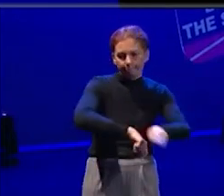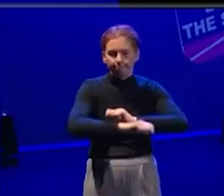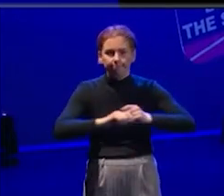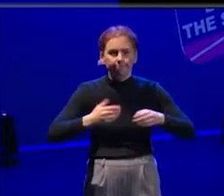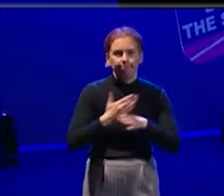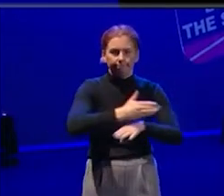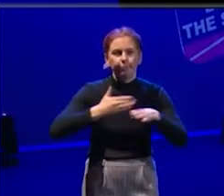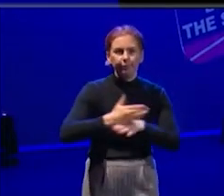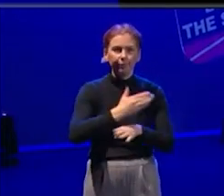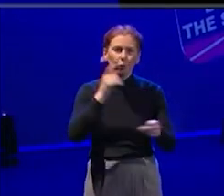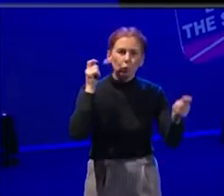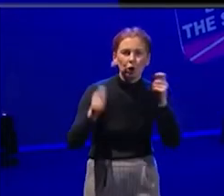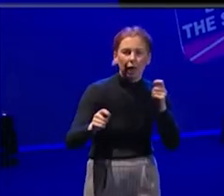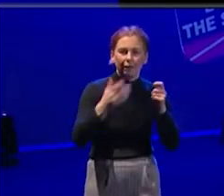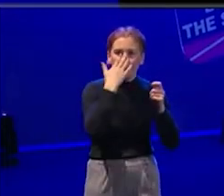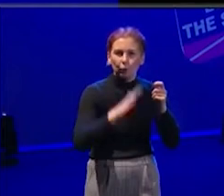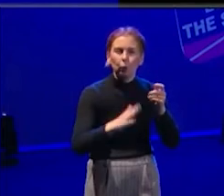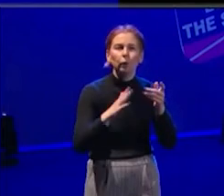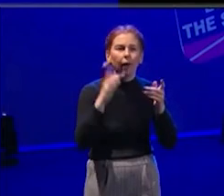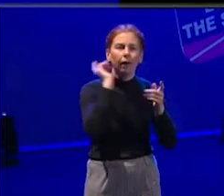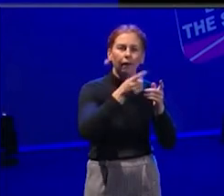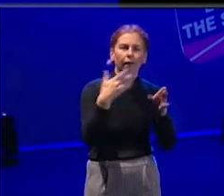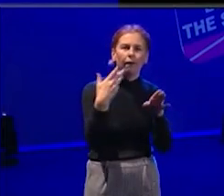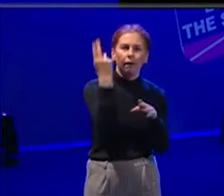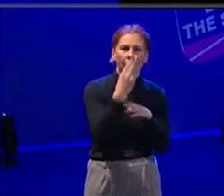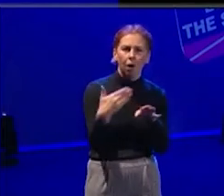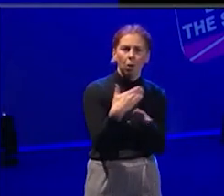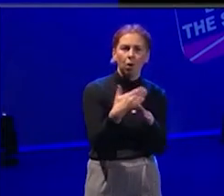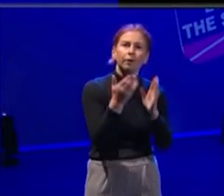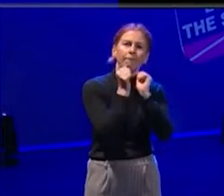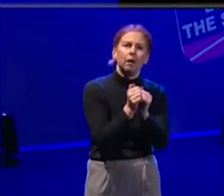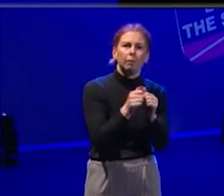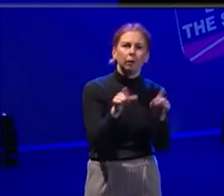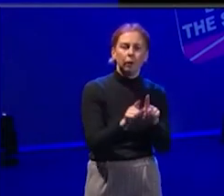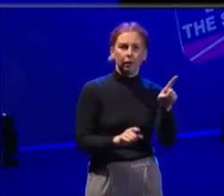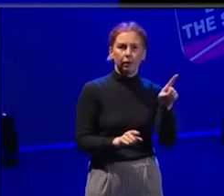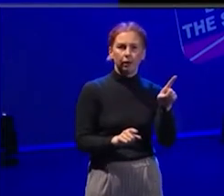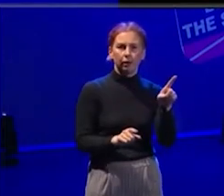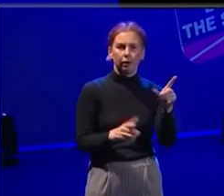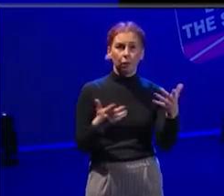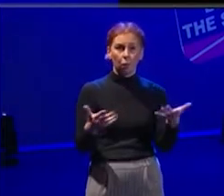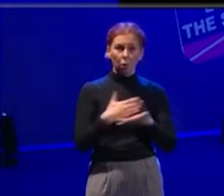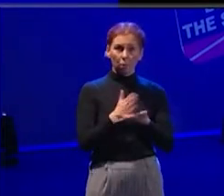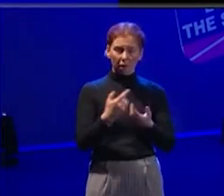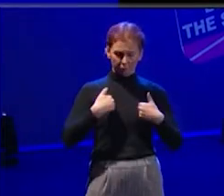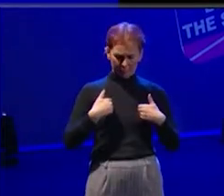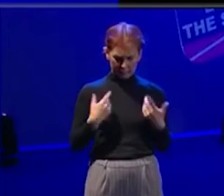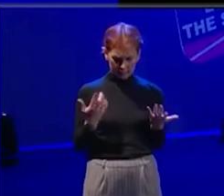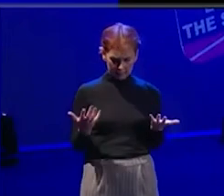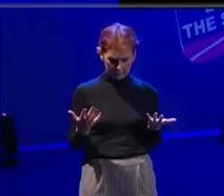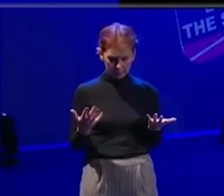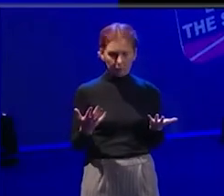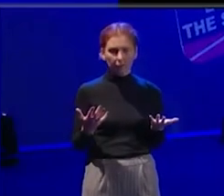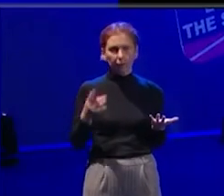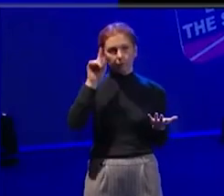so I guess part of me sort of says expect better of the organizations